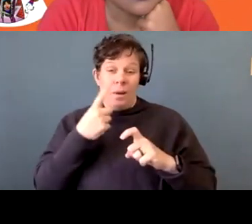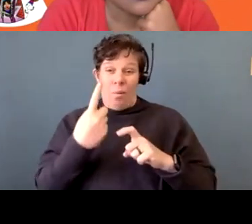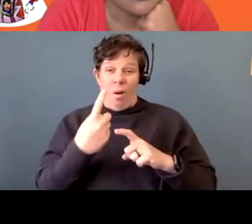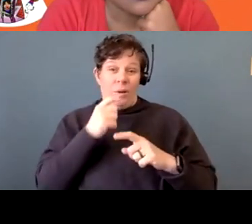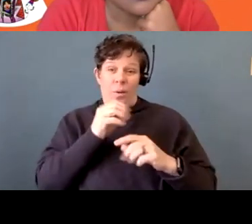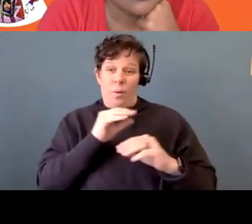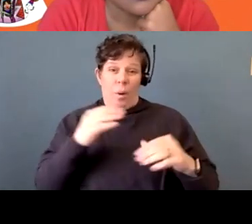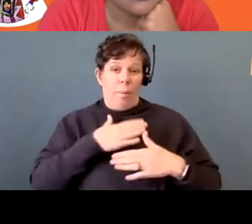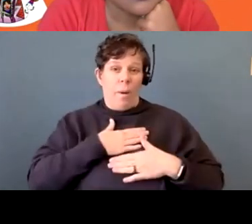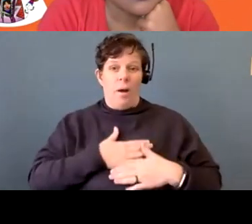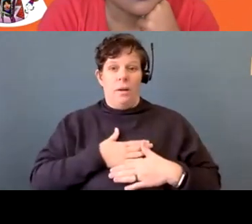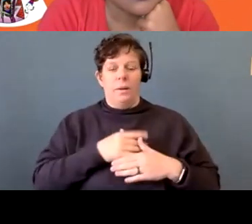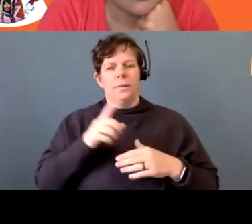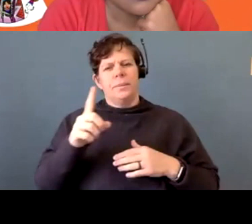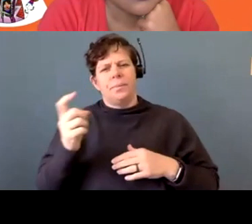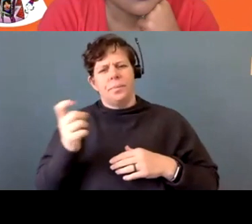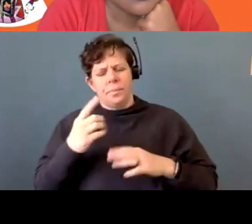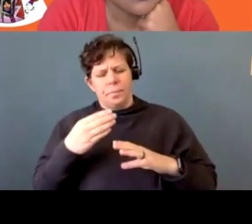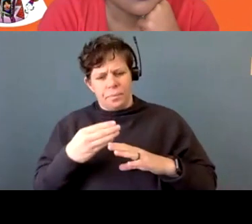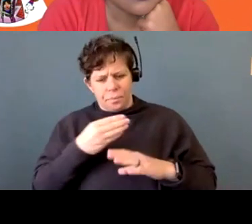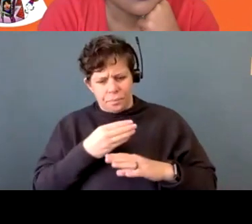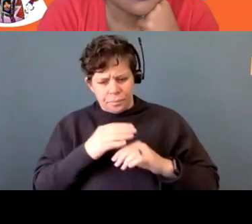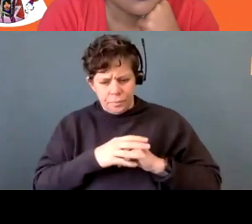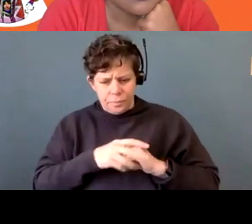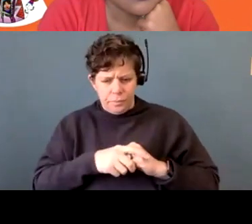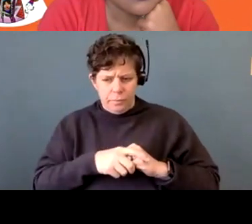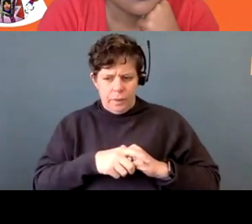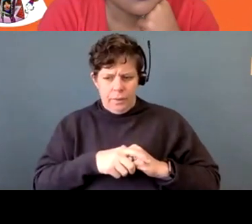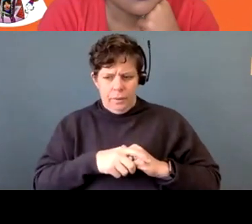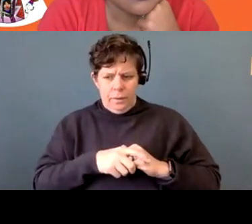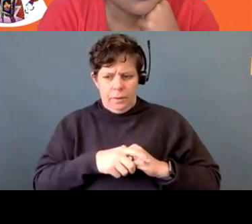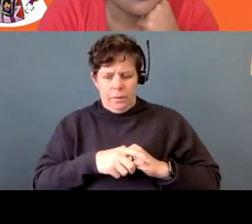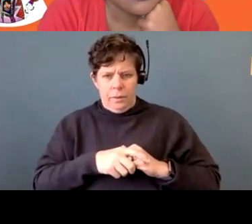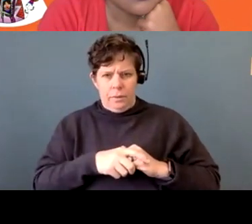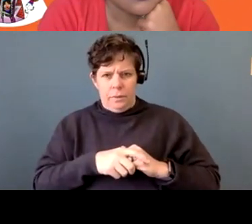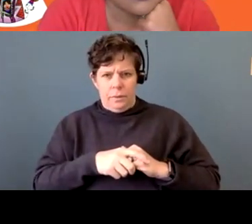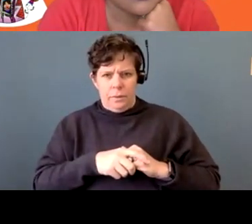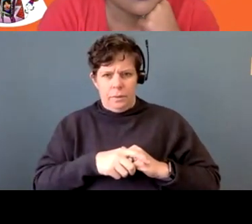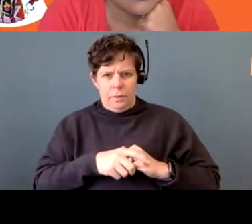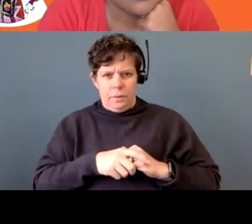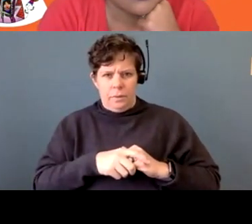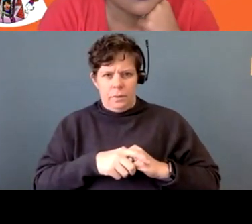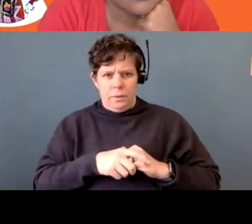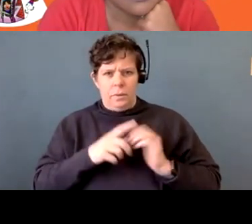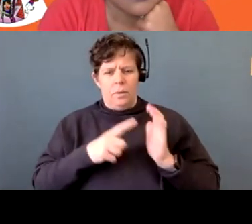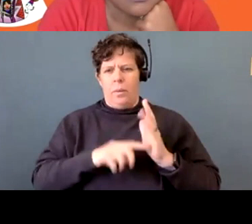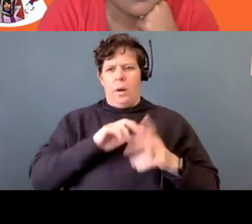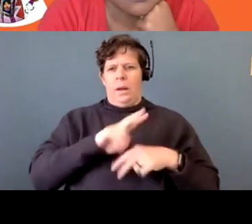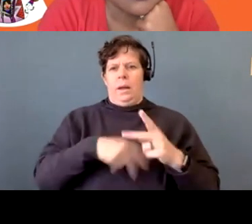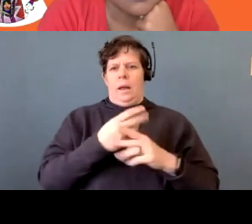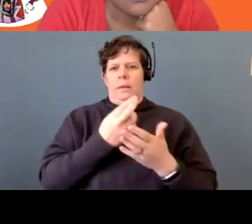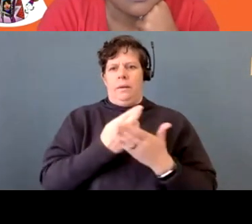And you were asking earlier, um, what kind of, what kind of, uh, resources do we